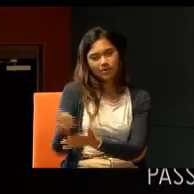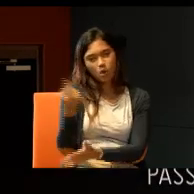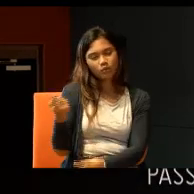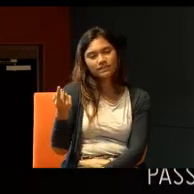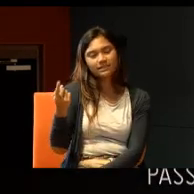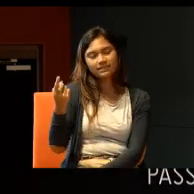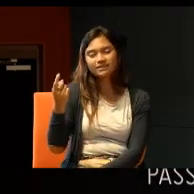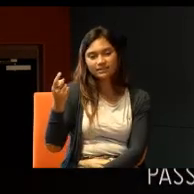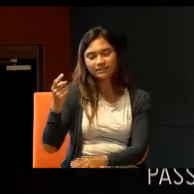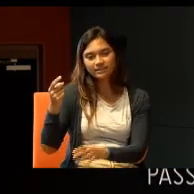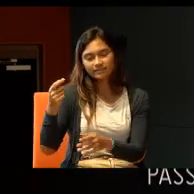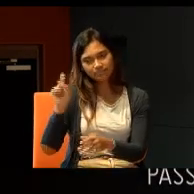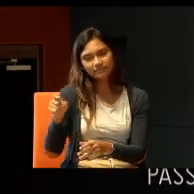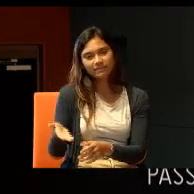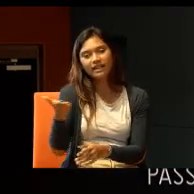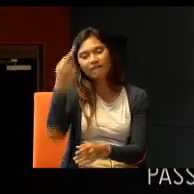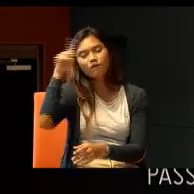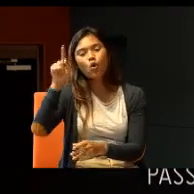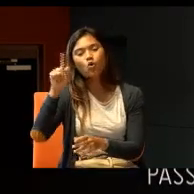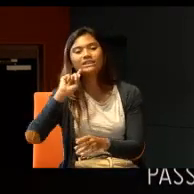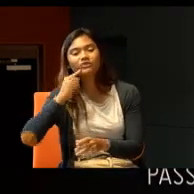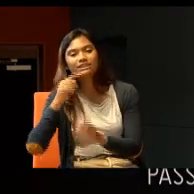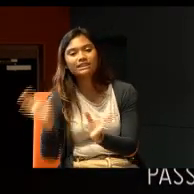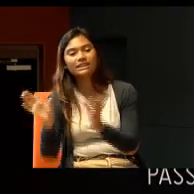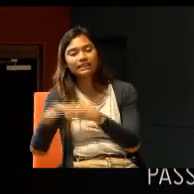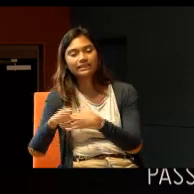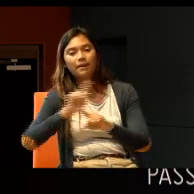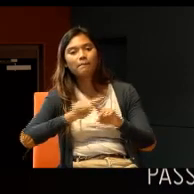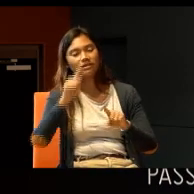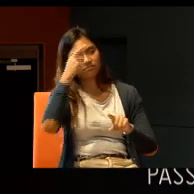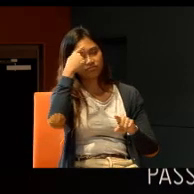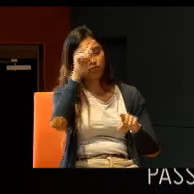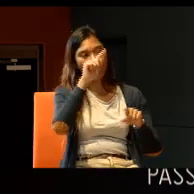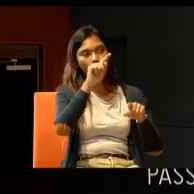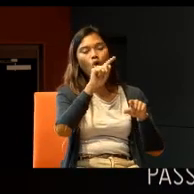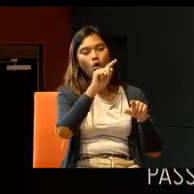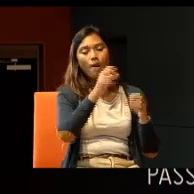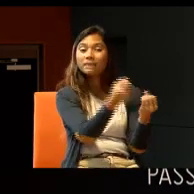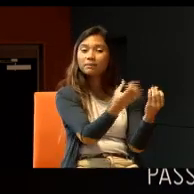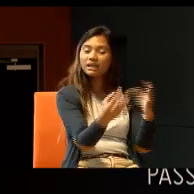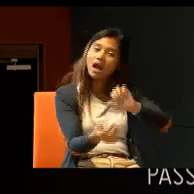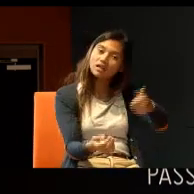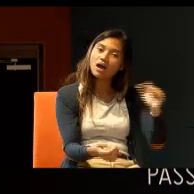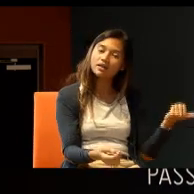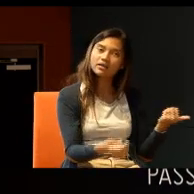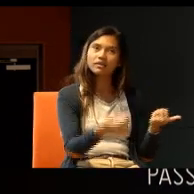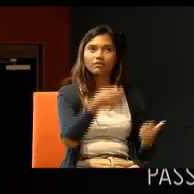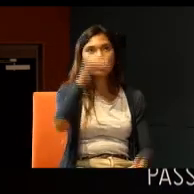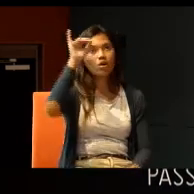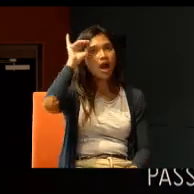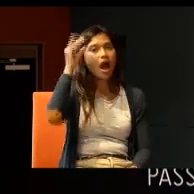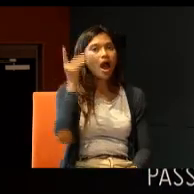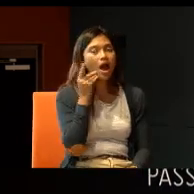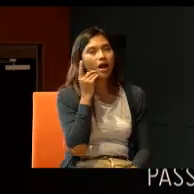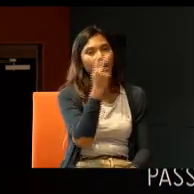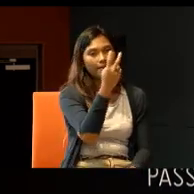But, I would say, for majority, even those with intellectual disabilities, those with blindness,